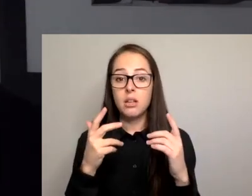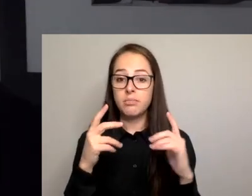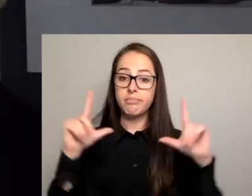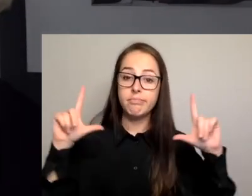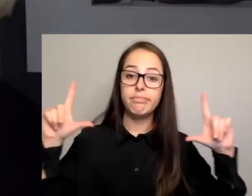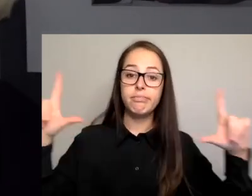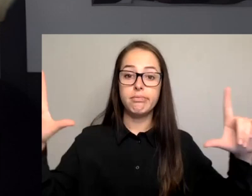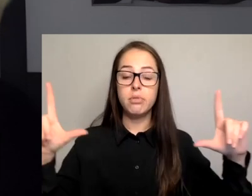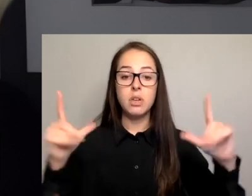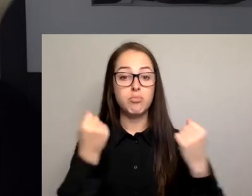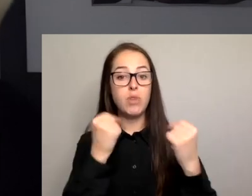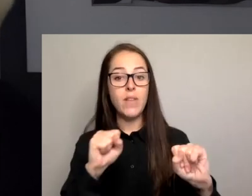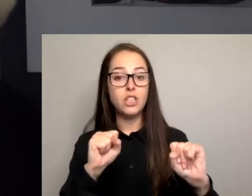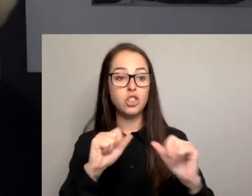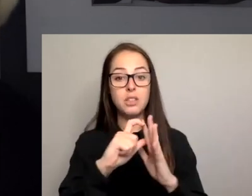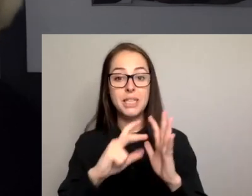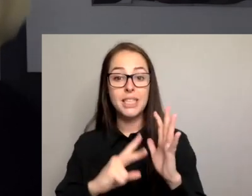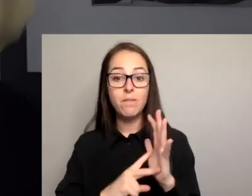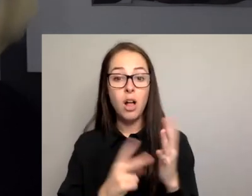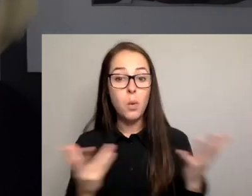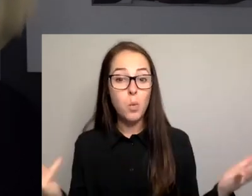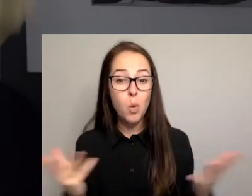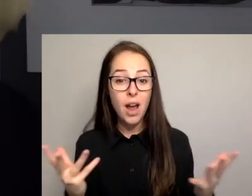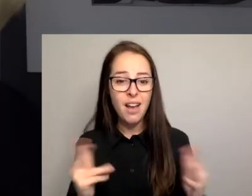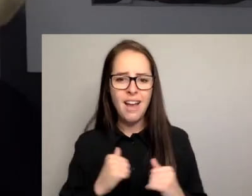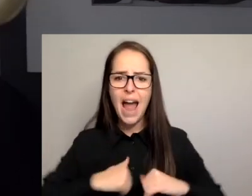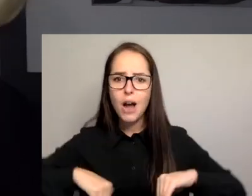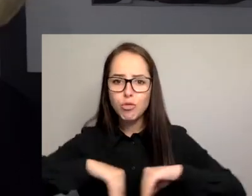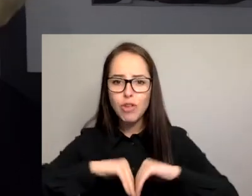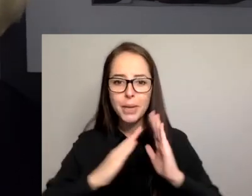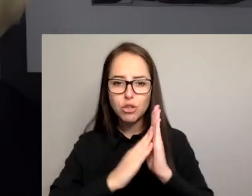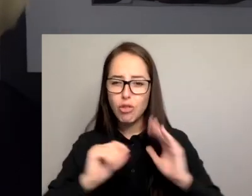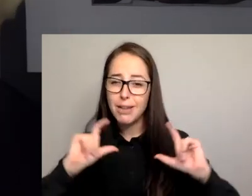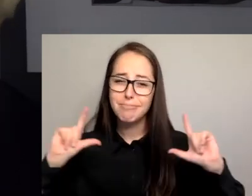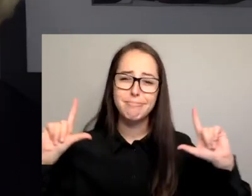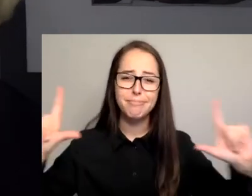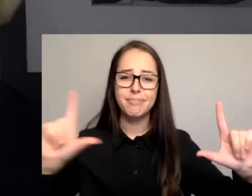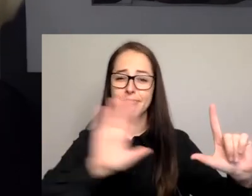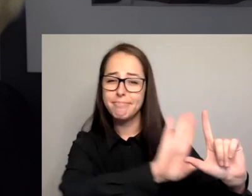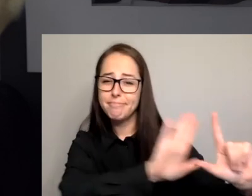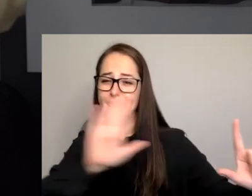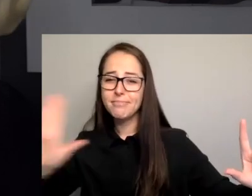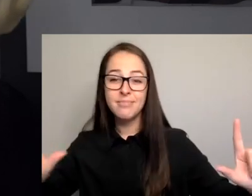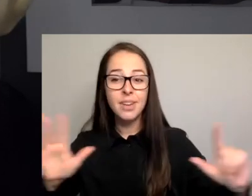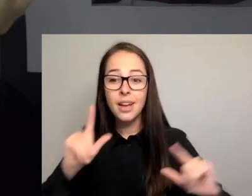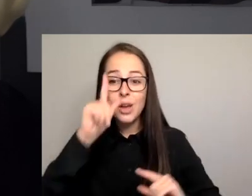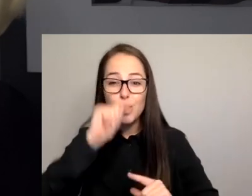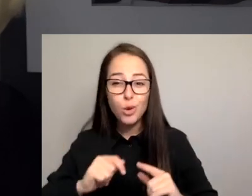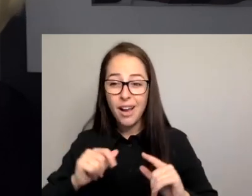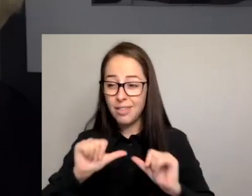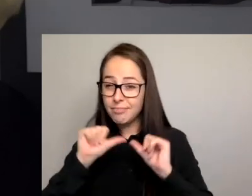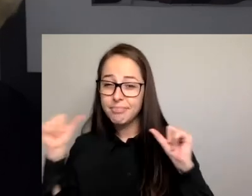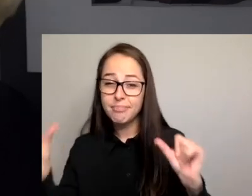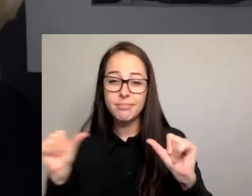throughout the city streets every day. People can use their mayoral or councillor columns to raise awareness of the